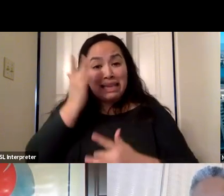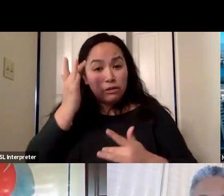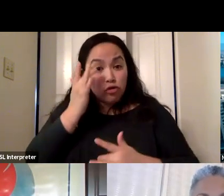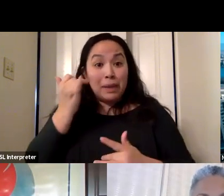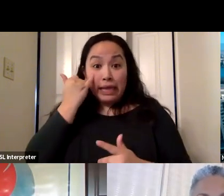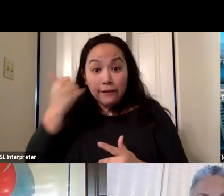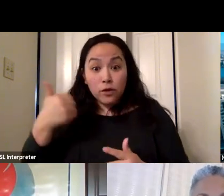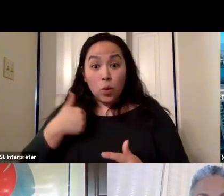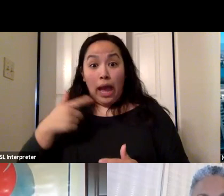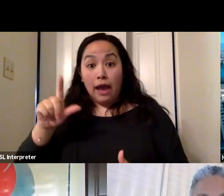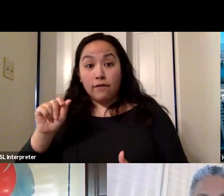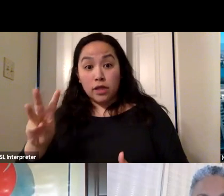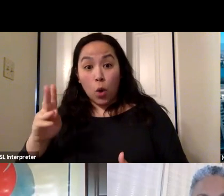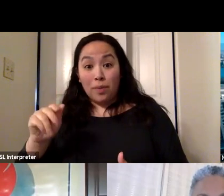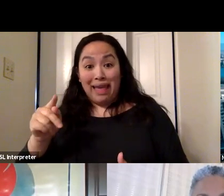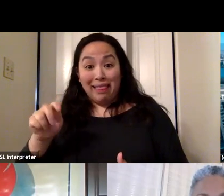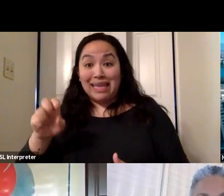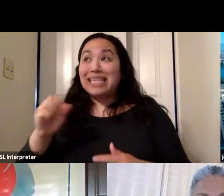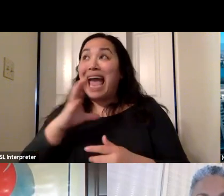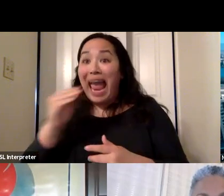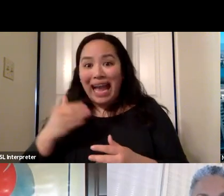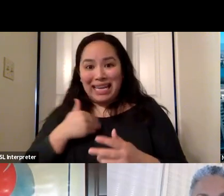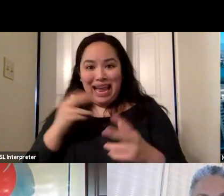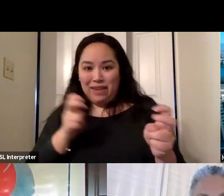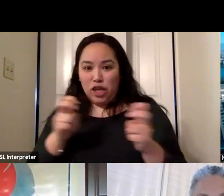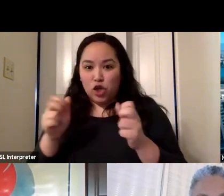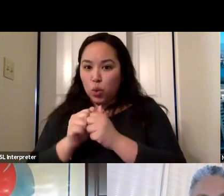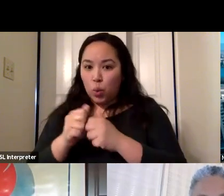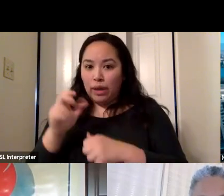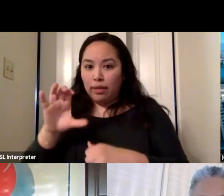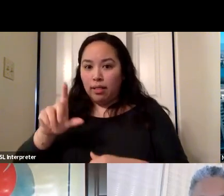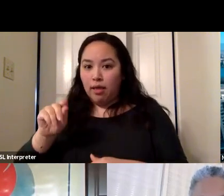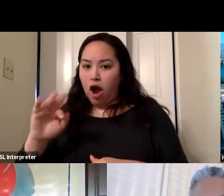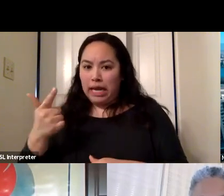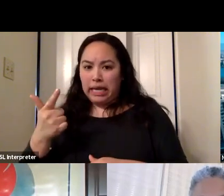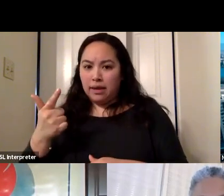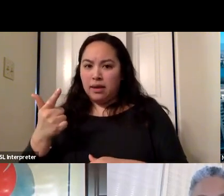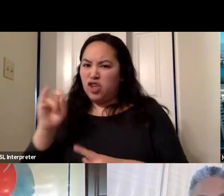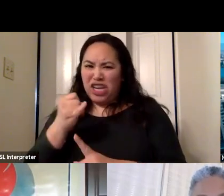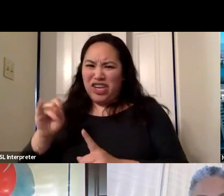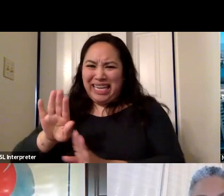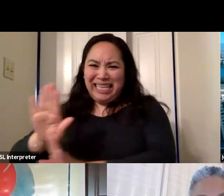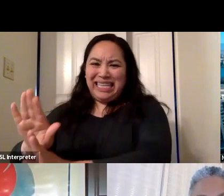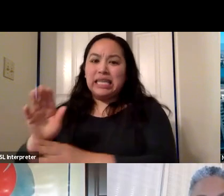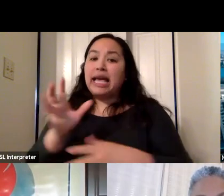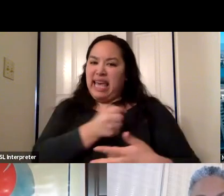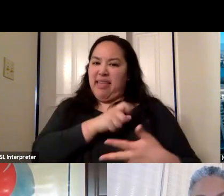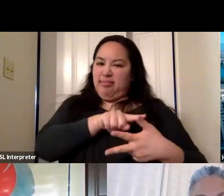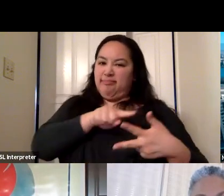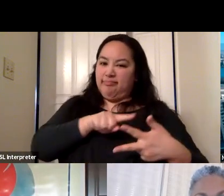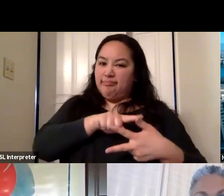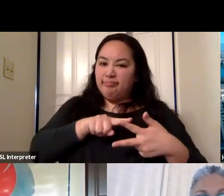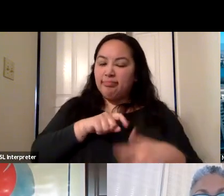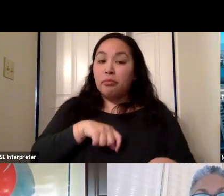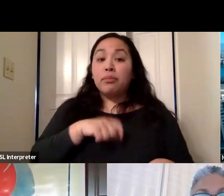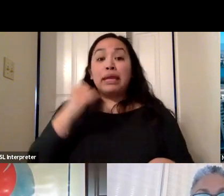but also you have a problem with clotting, then it is recommended that you get a different type of vaccine for other people with low